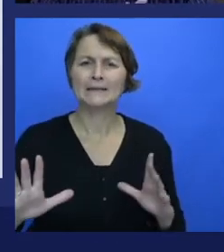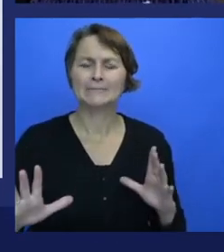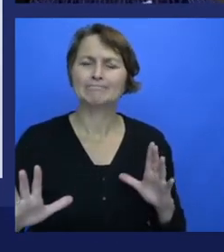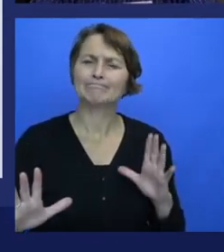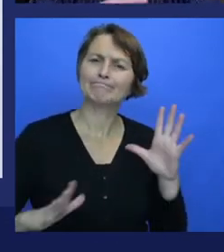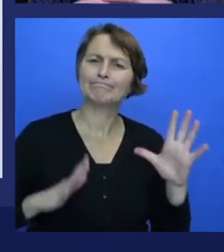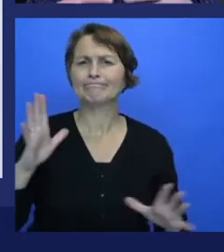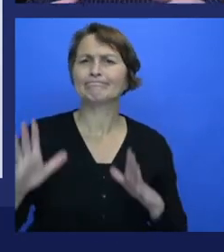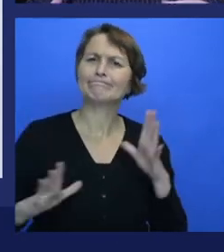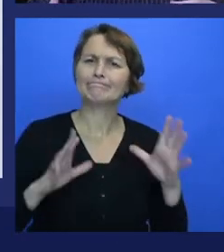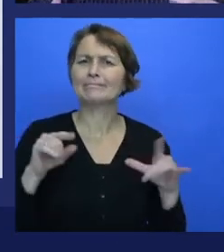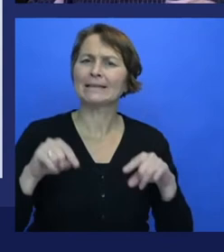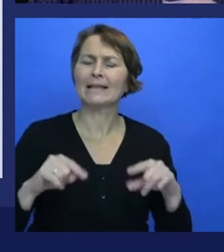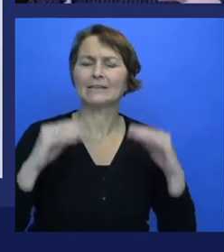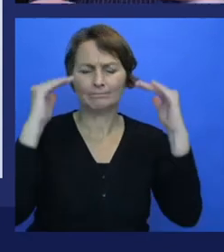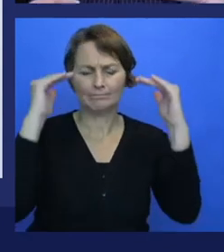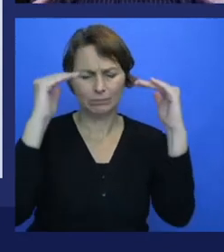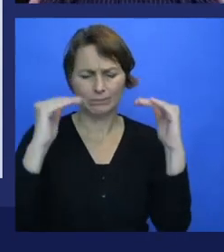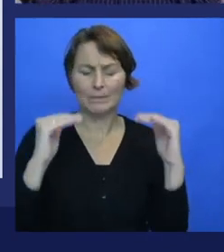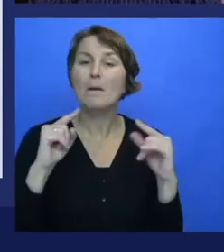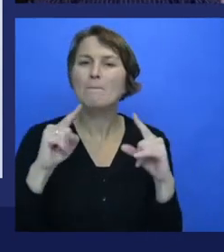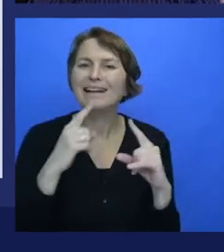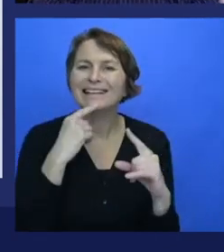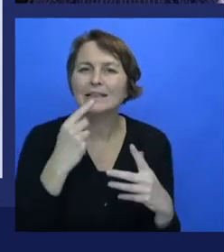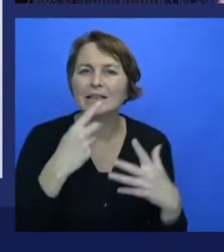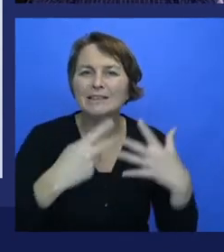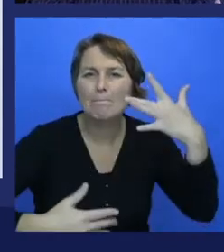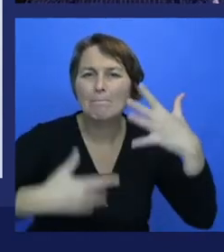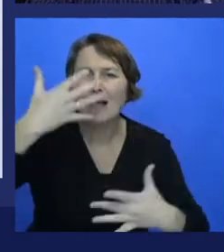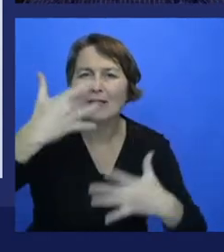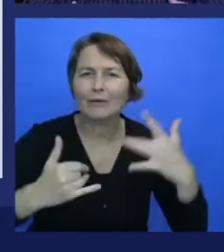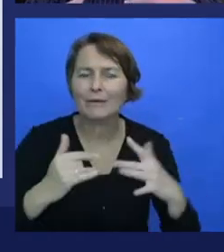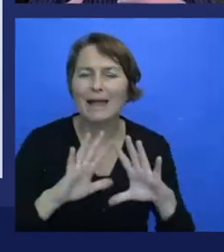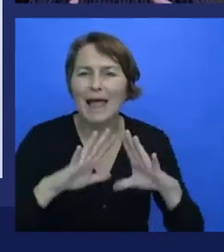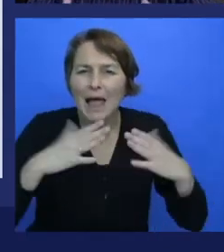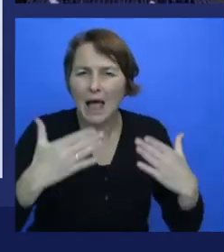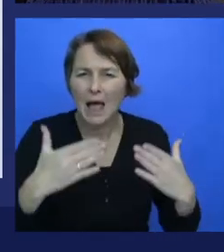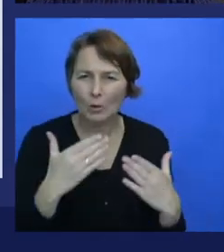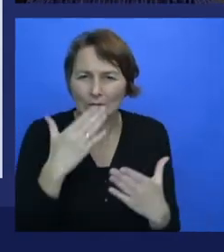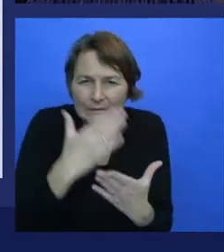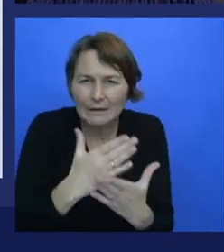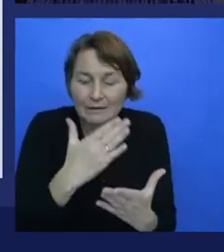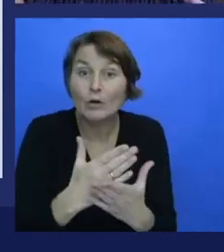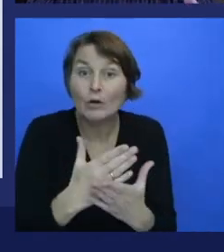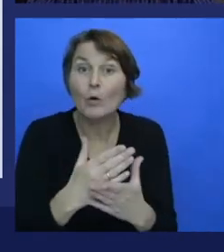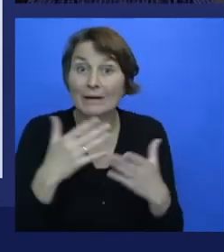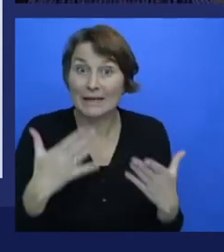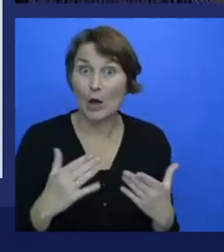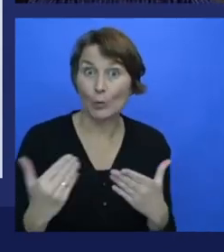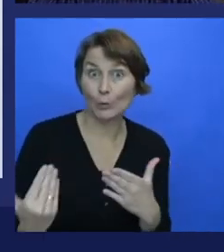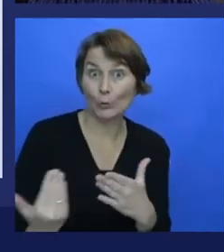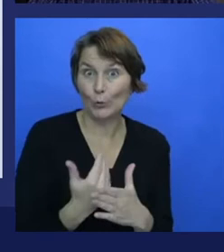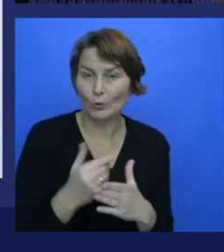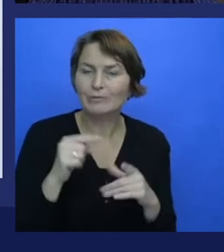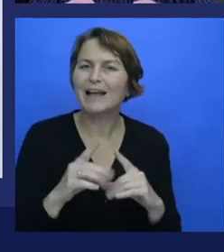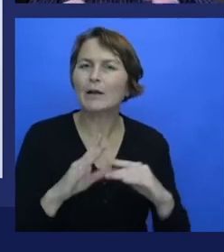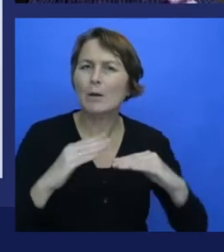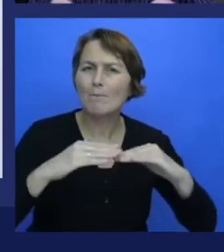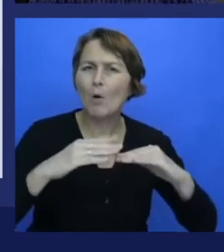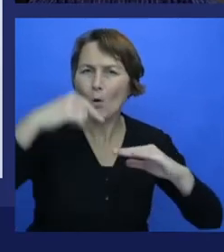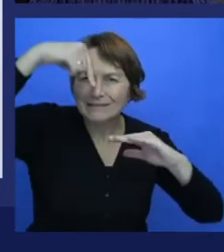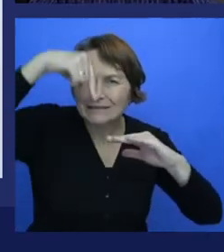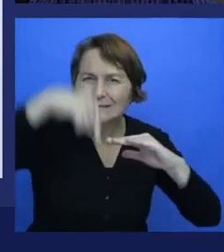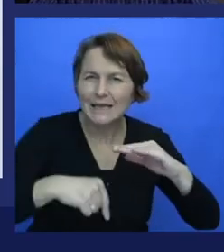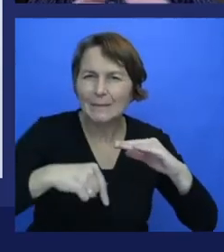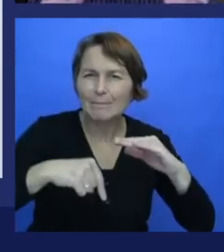they needed. That he'd come up with a mathematical construct called backpropagation that opened the possibility for much deeper neural nets, but sort of